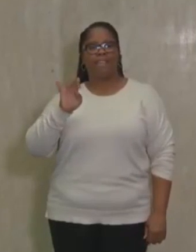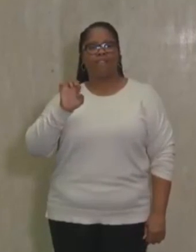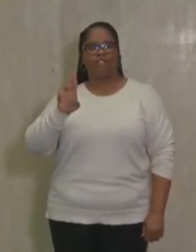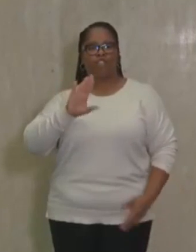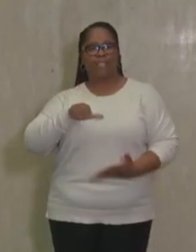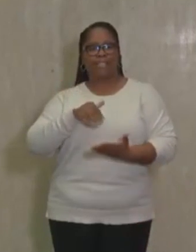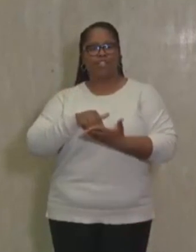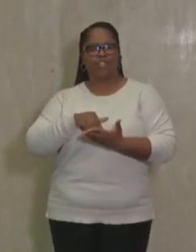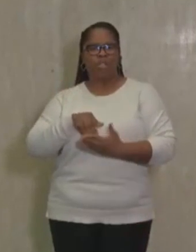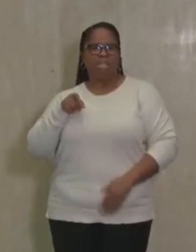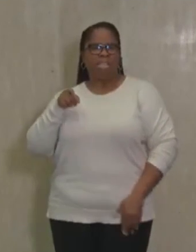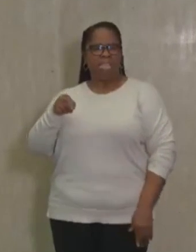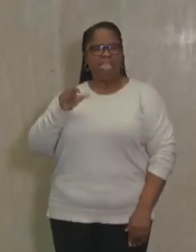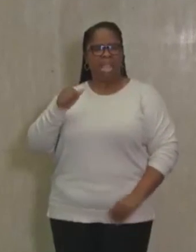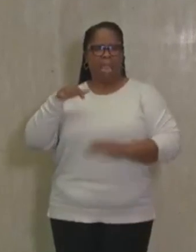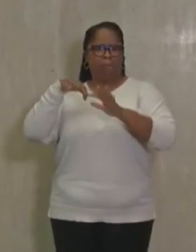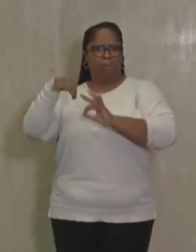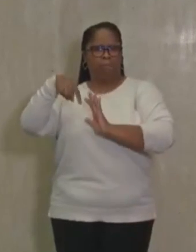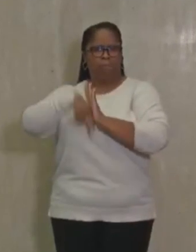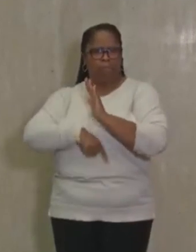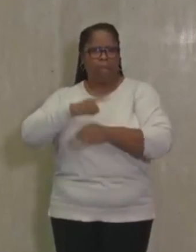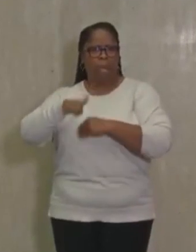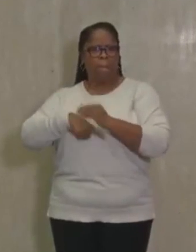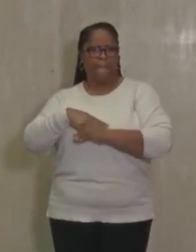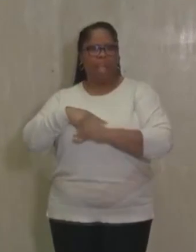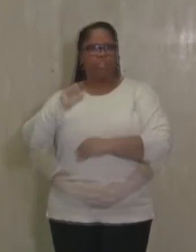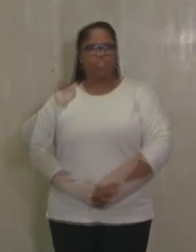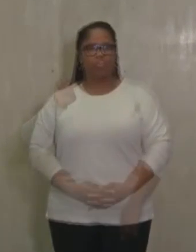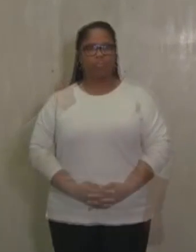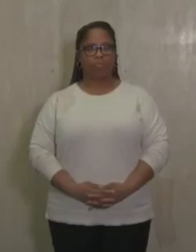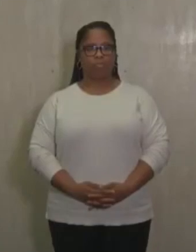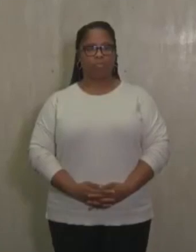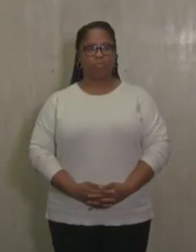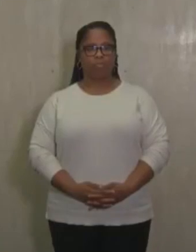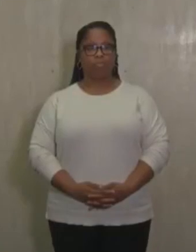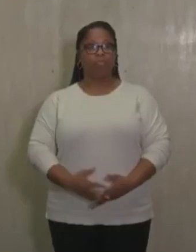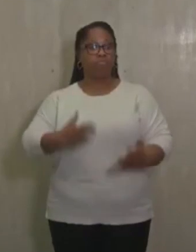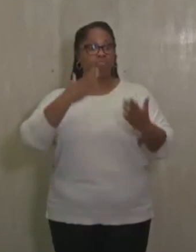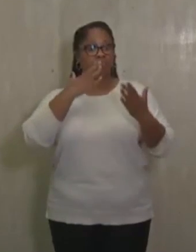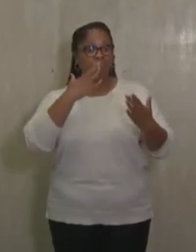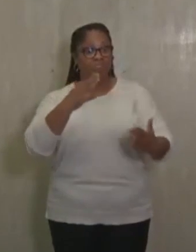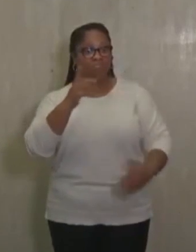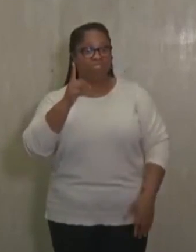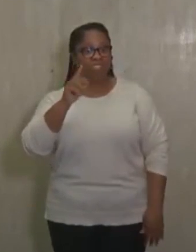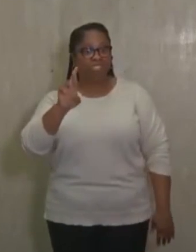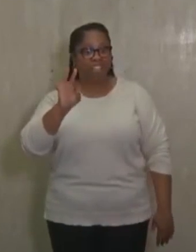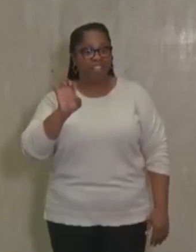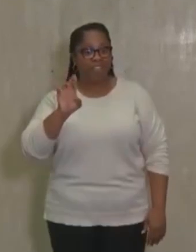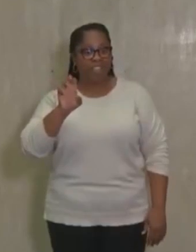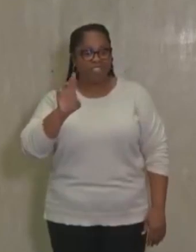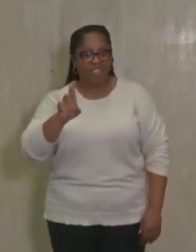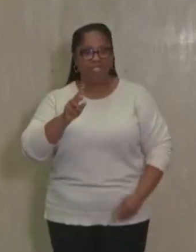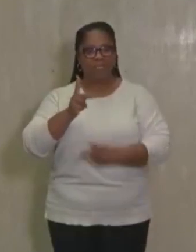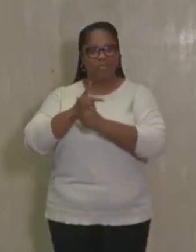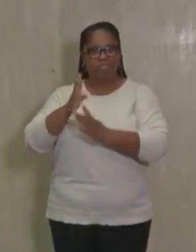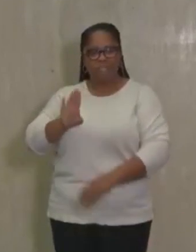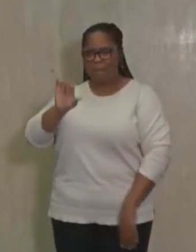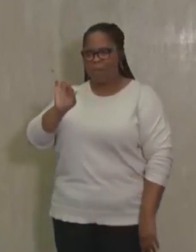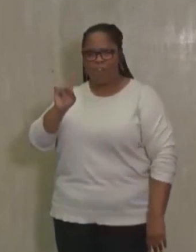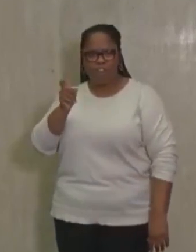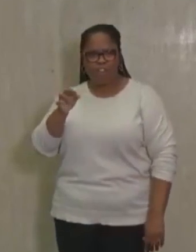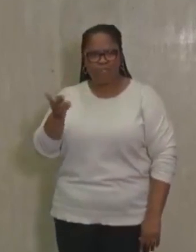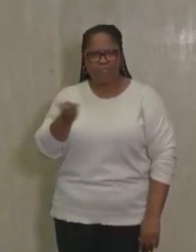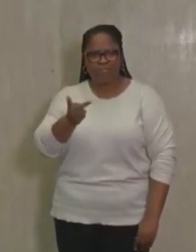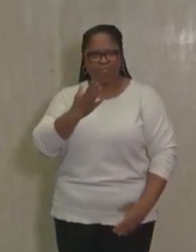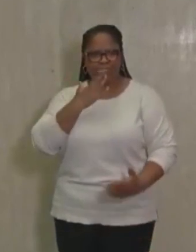speak a bit more on the serology study. Thank you, Dr. Nood. Thank you, Dr. Ferrer and Supervisor Barker for